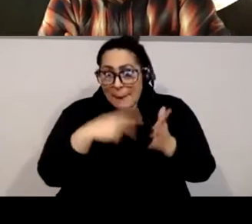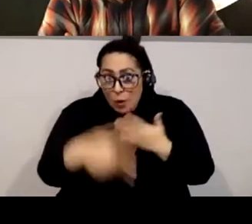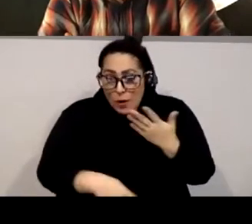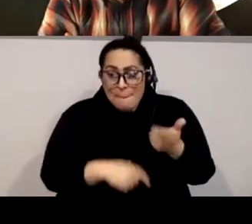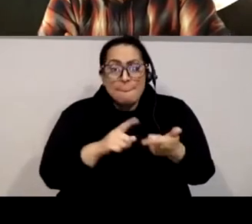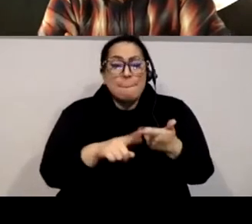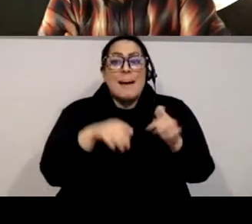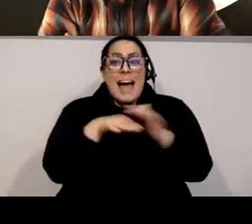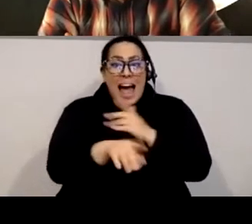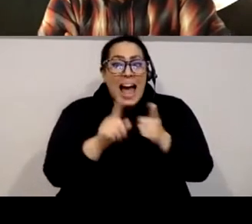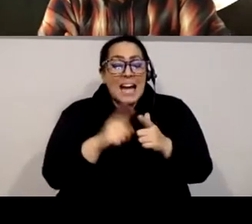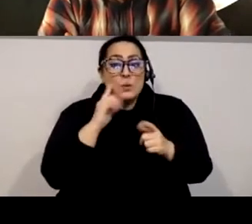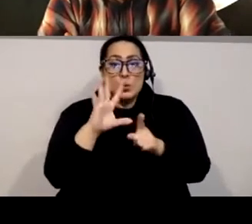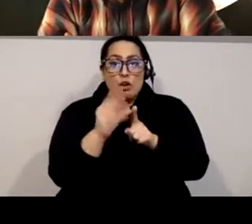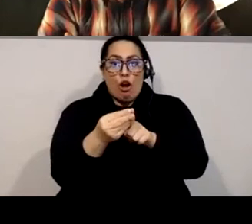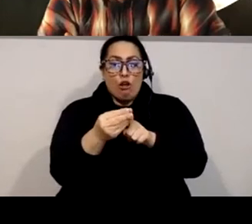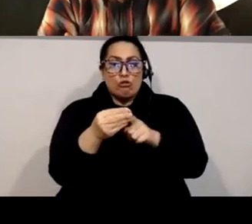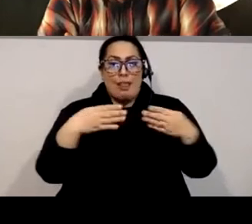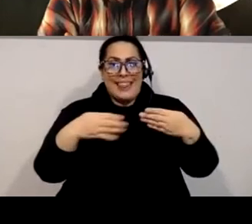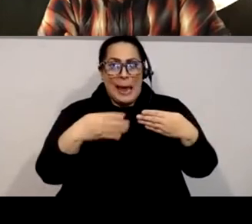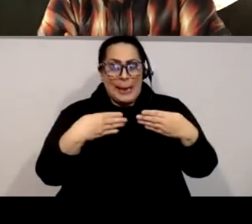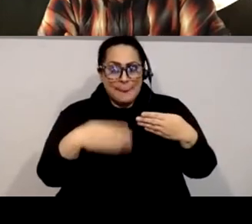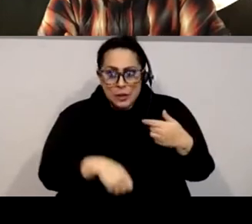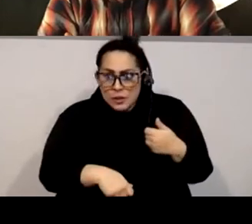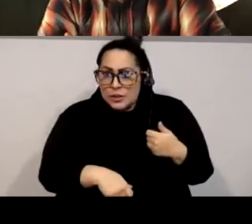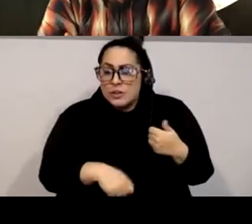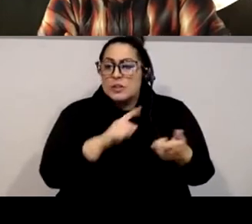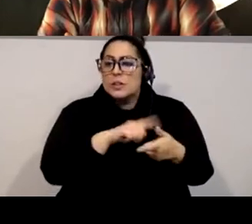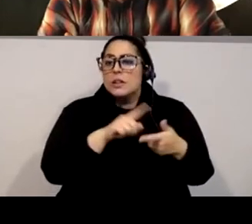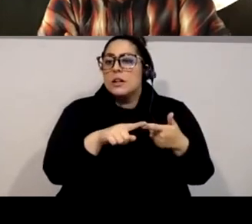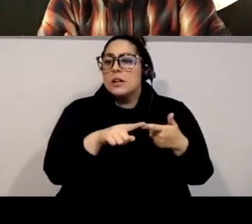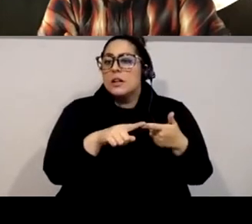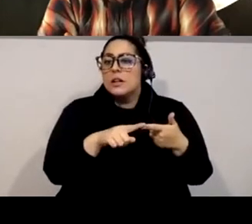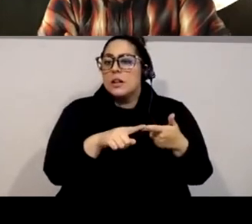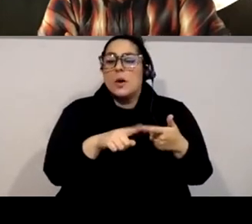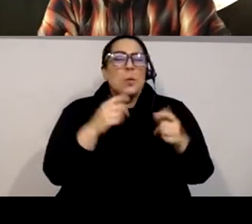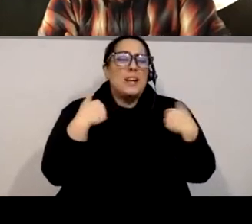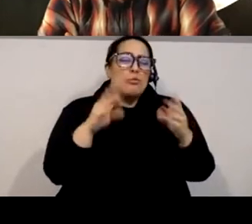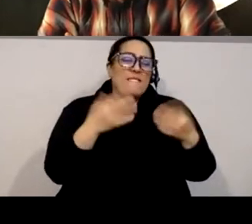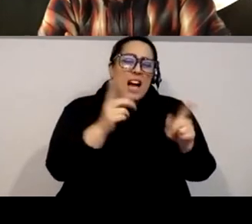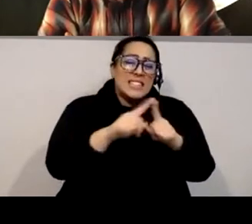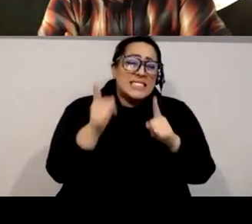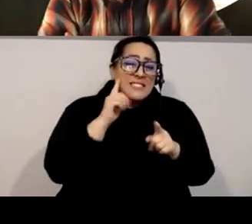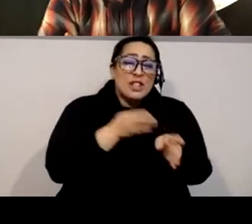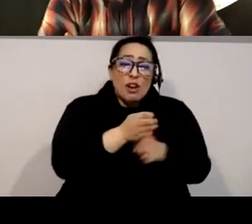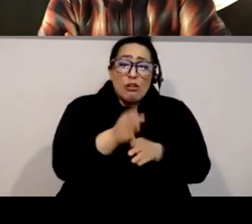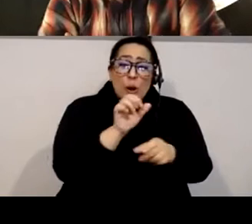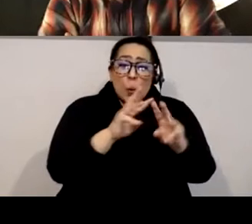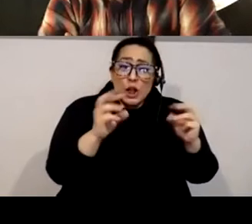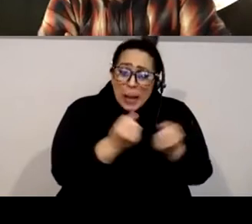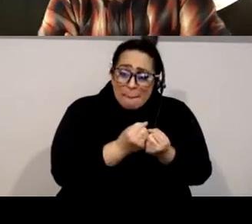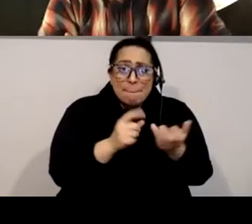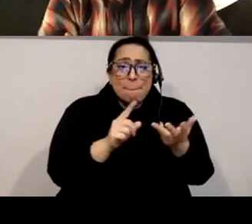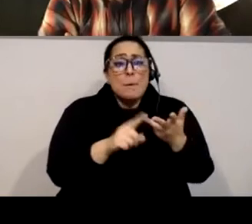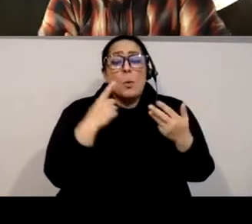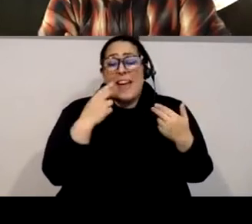access to cultural gatekeepers through events like career workshops, a virtual residency program,